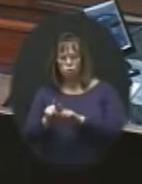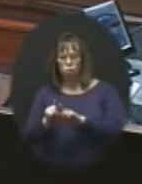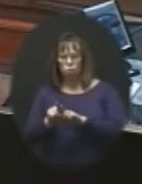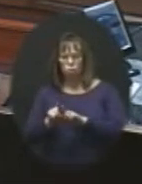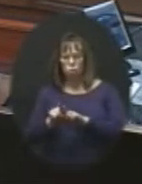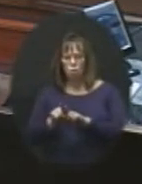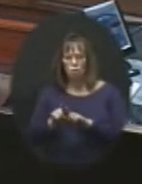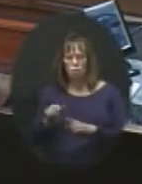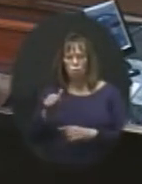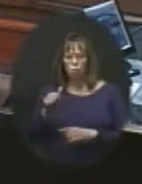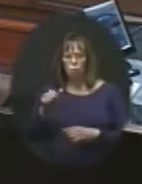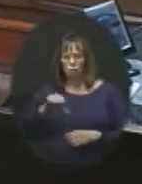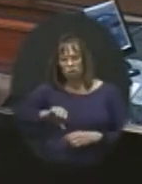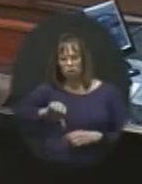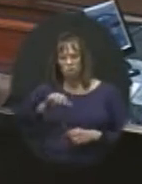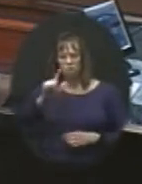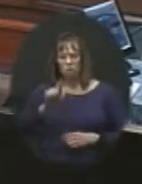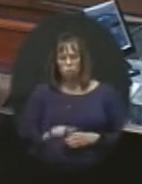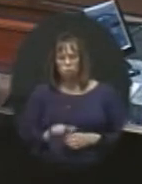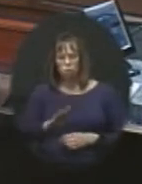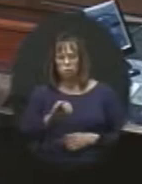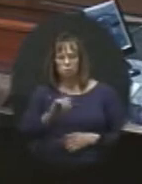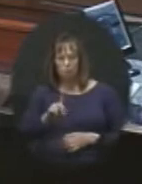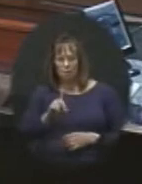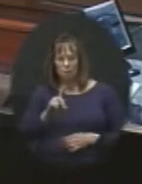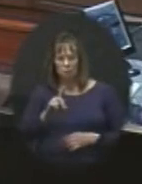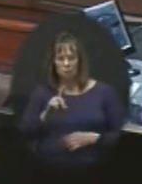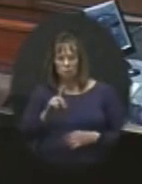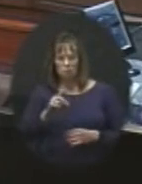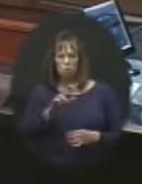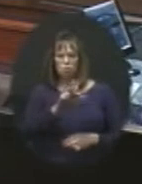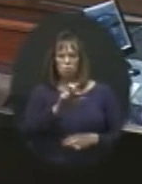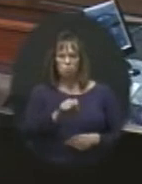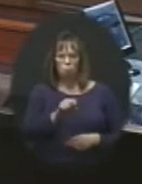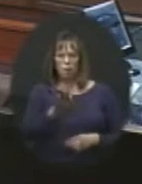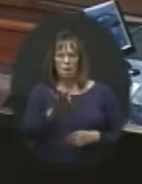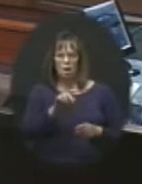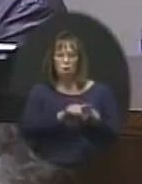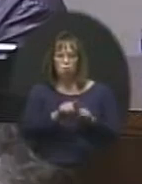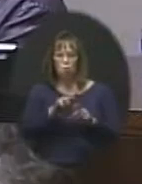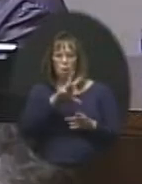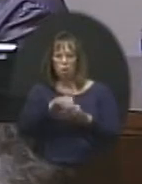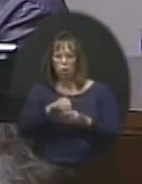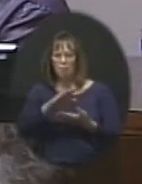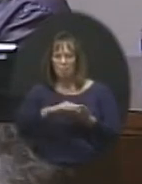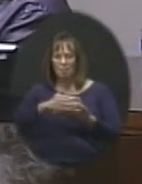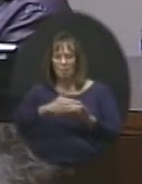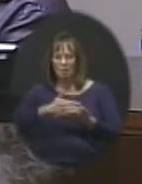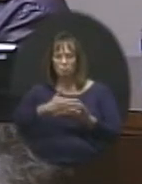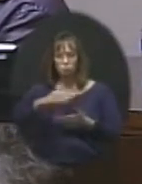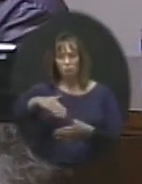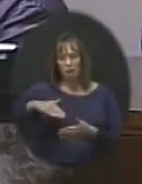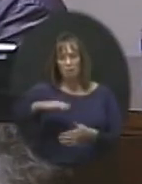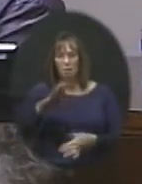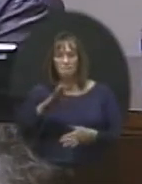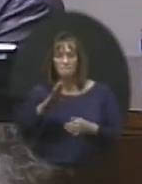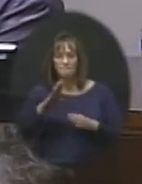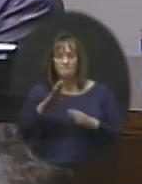rejection of the very lowest bid just to kind of update us a bit please. The 3.9 also included laptops which we have not bid yet.